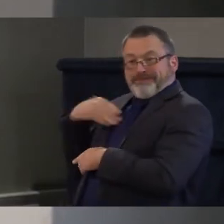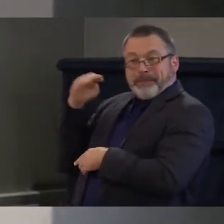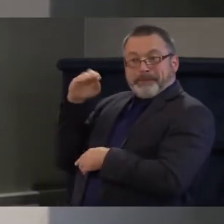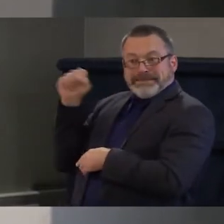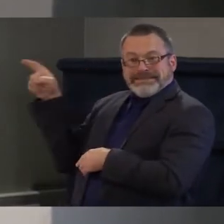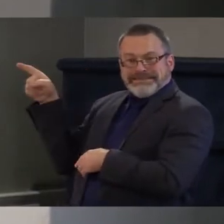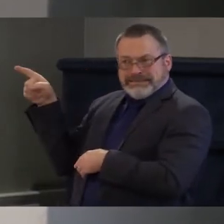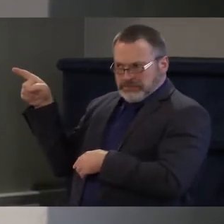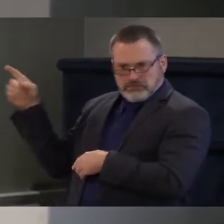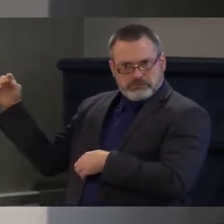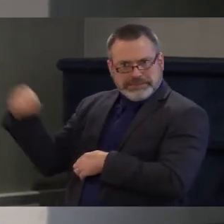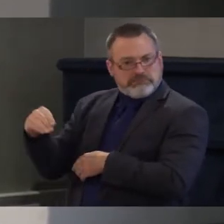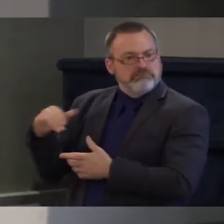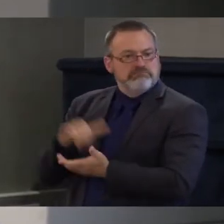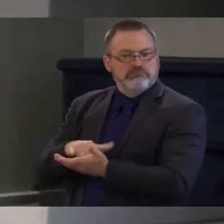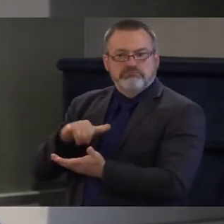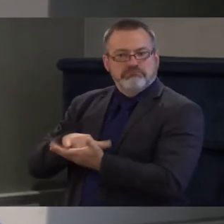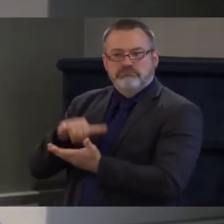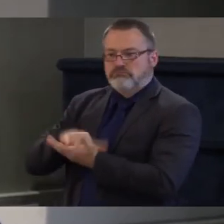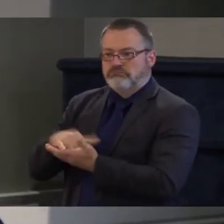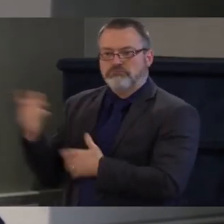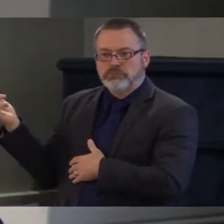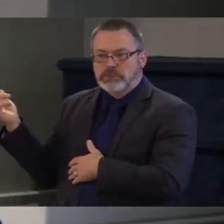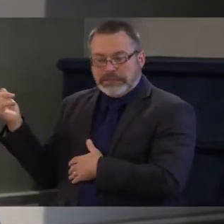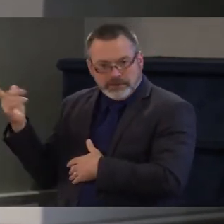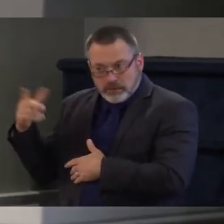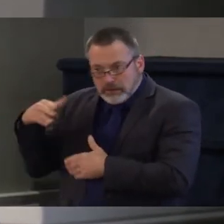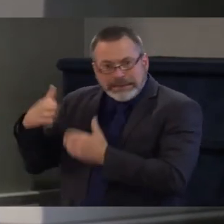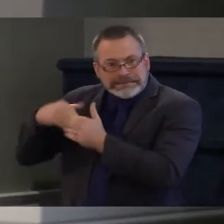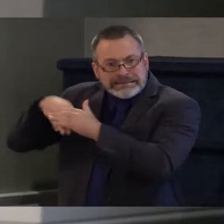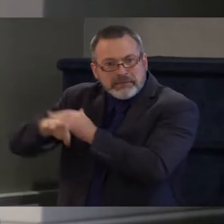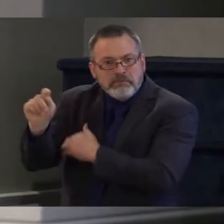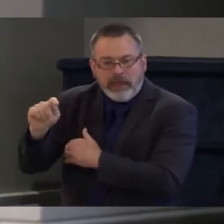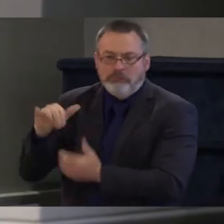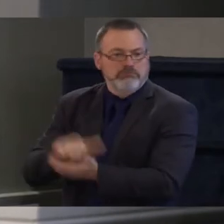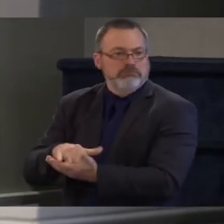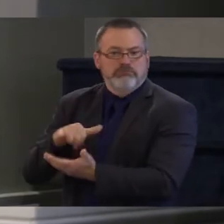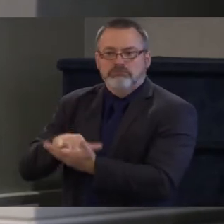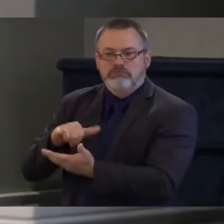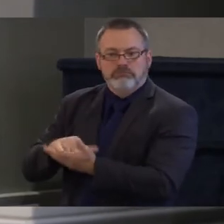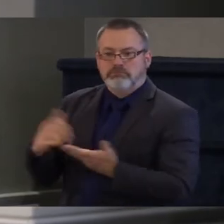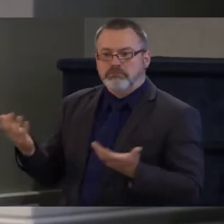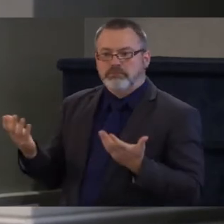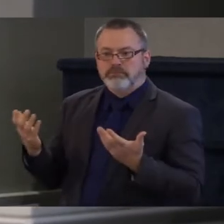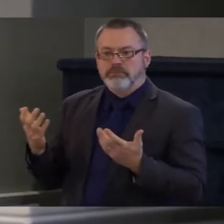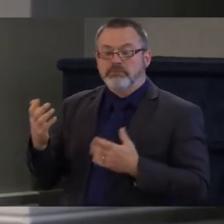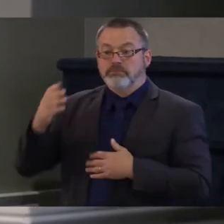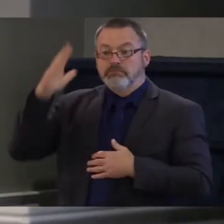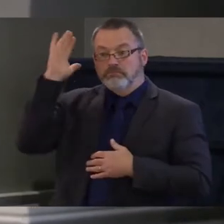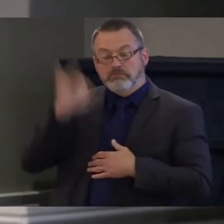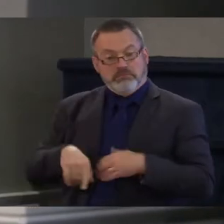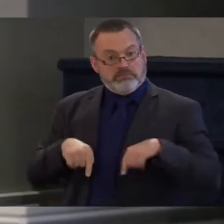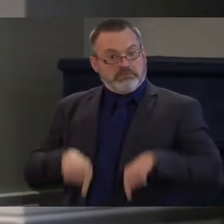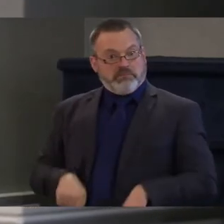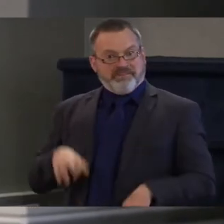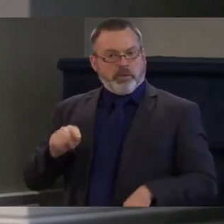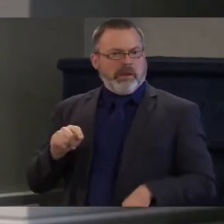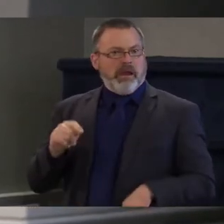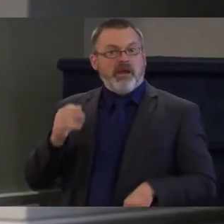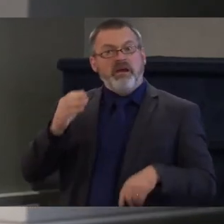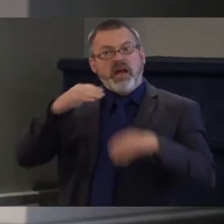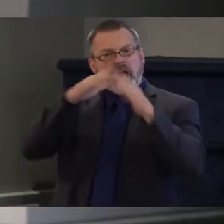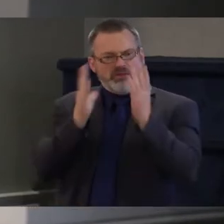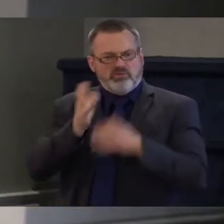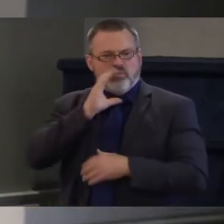needs to be close to a bathroom, can access in the state of Vermont is nearly impossible. We're quite limited in that